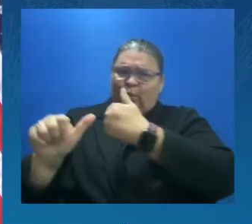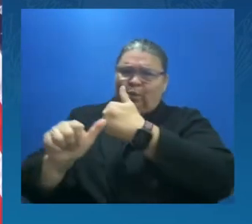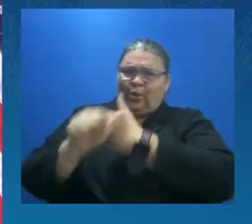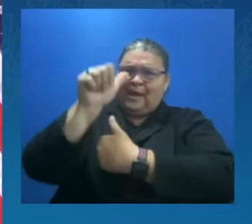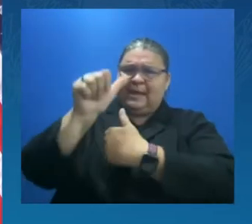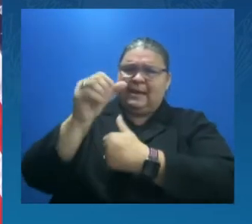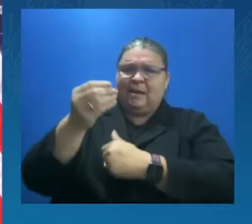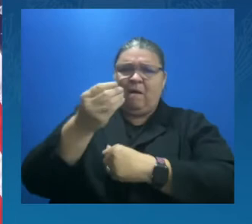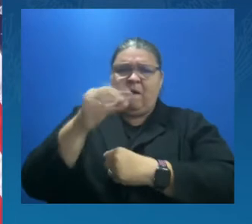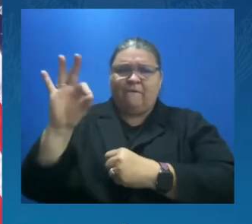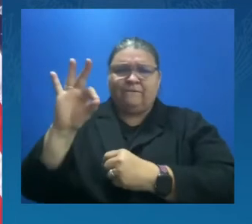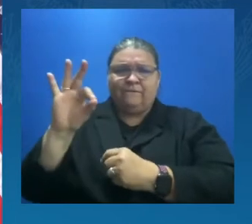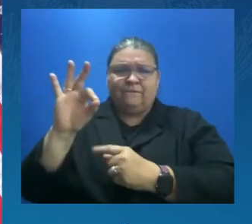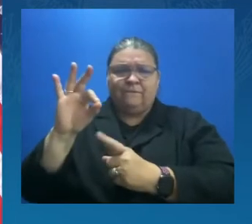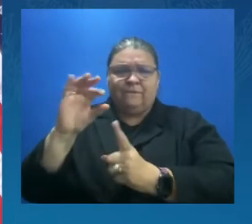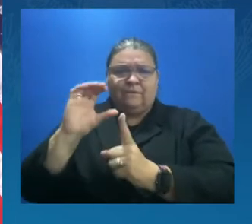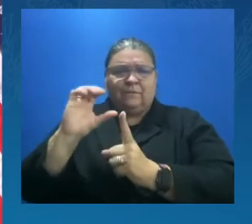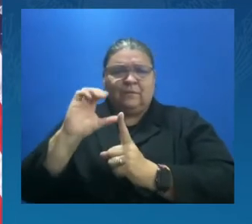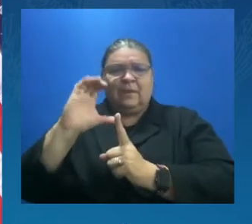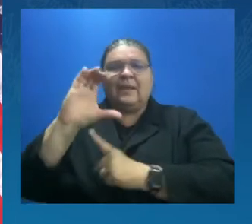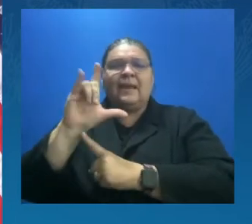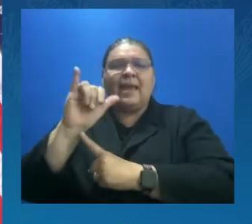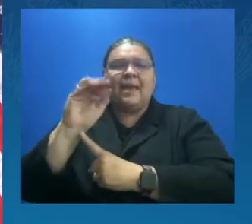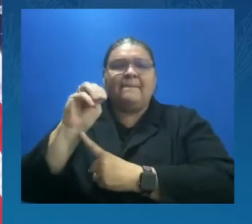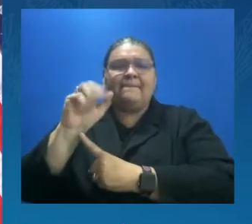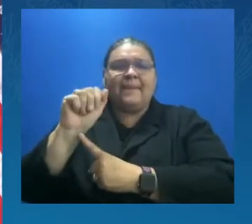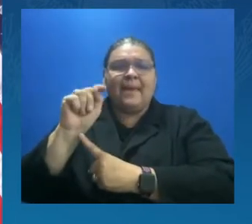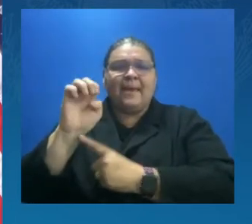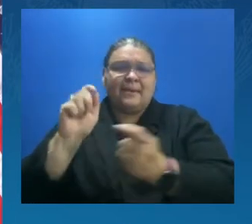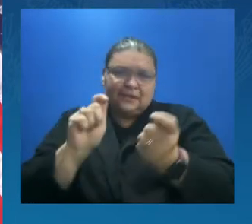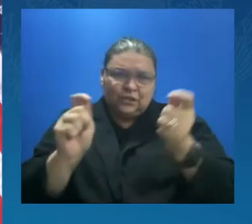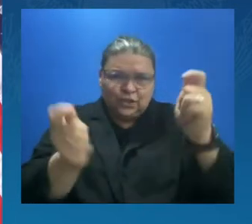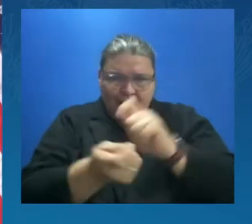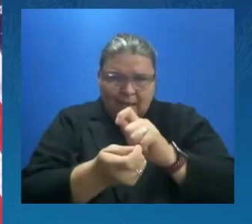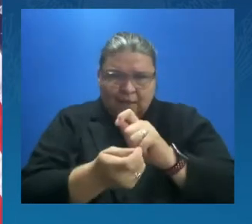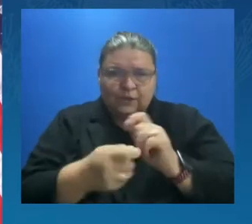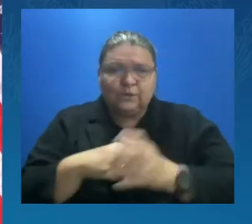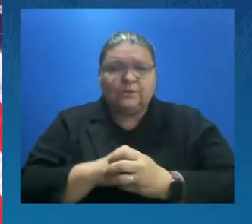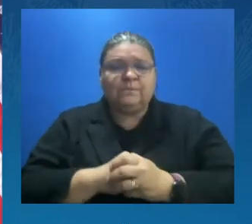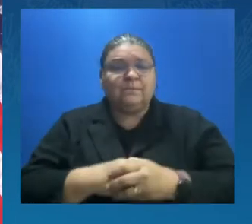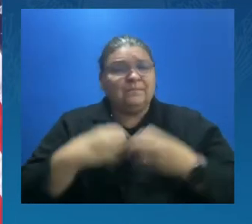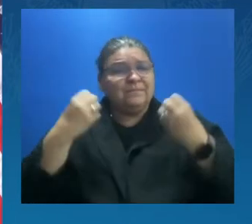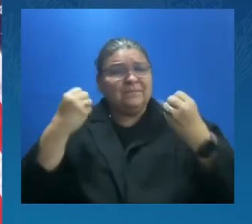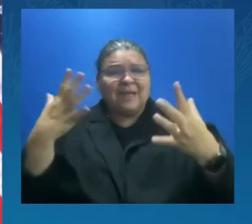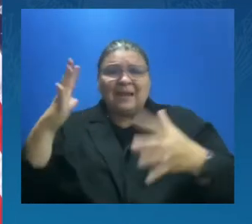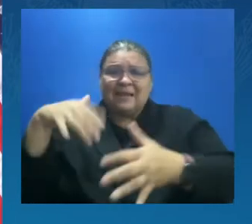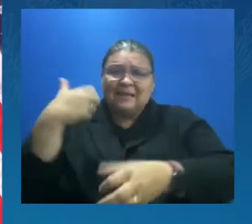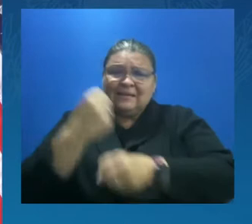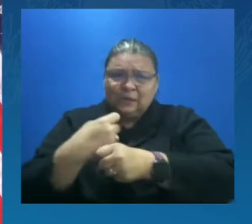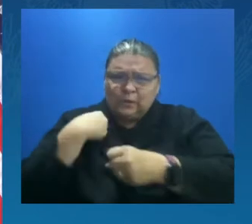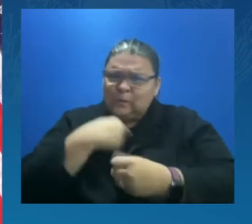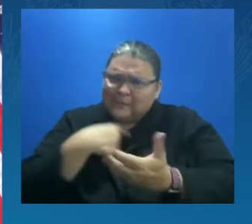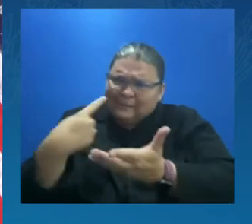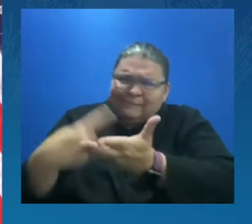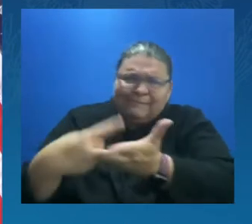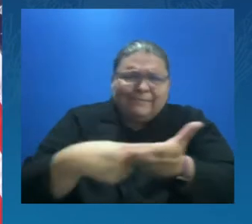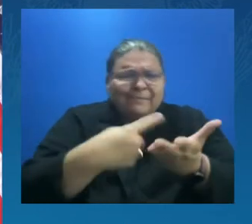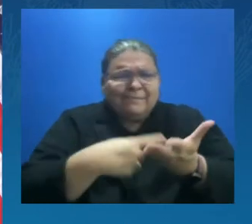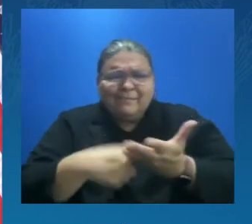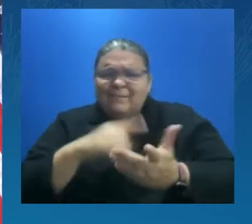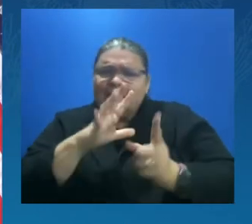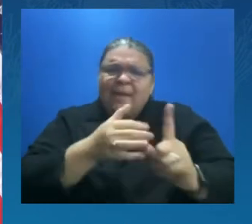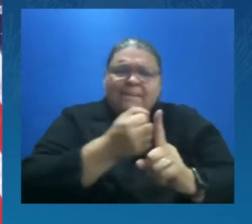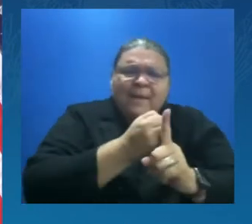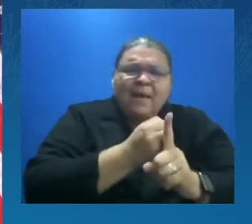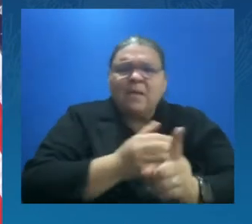years, we debated the potential impact that climate change could have on our communities, on